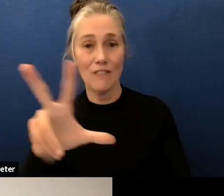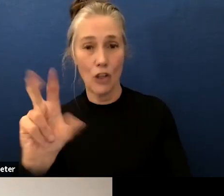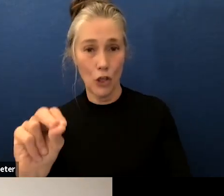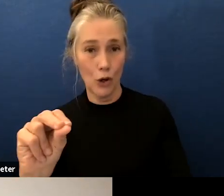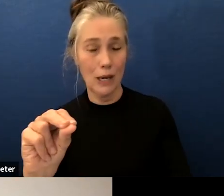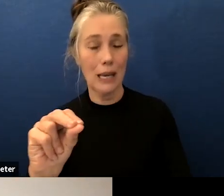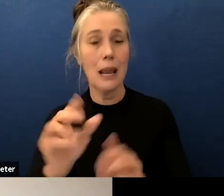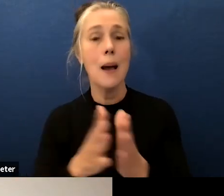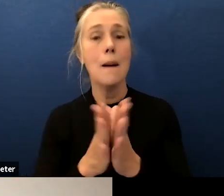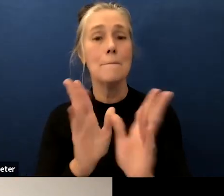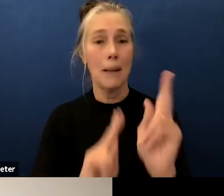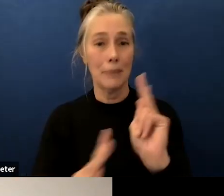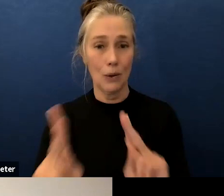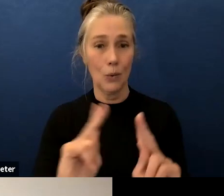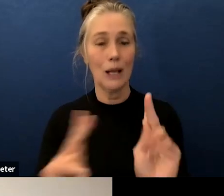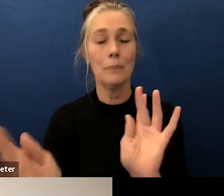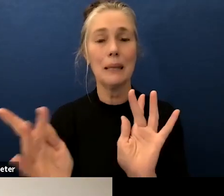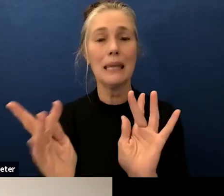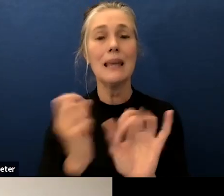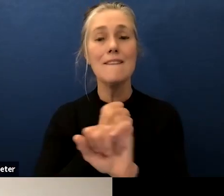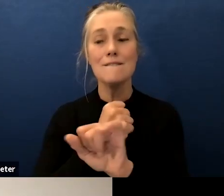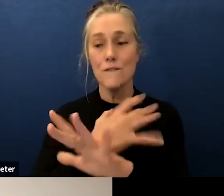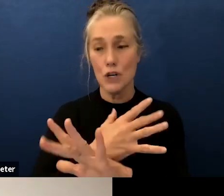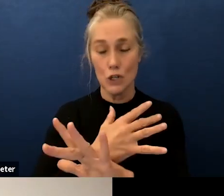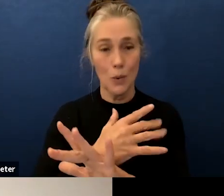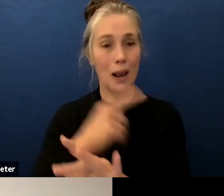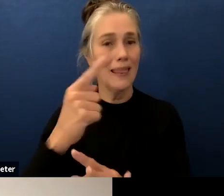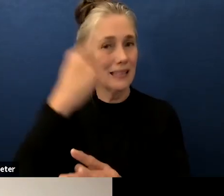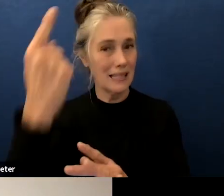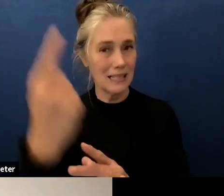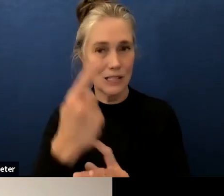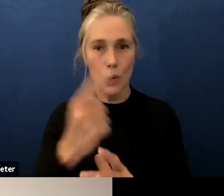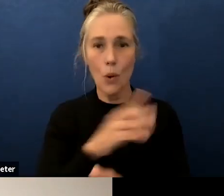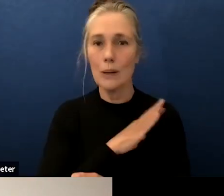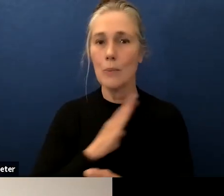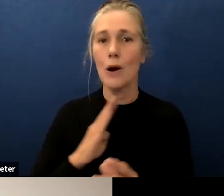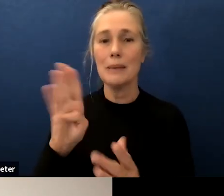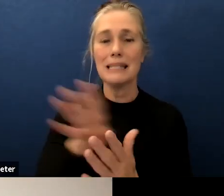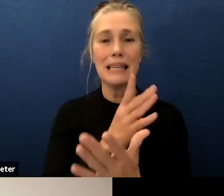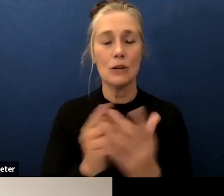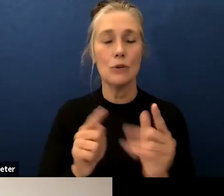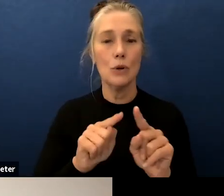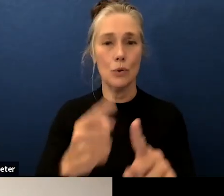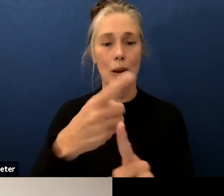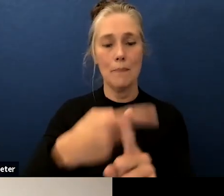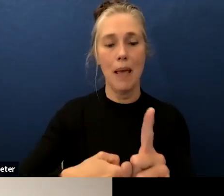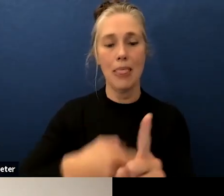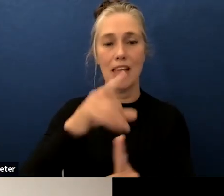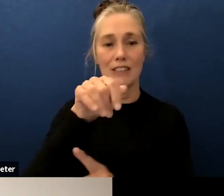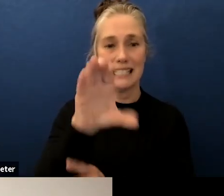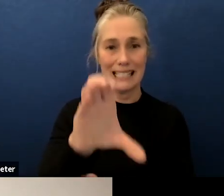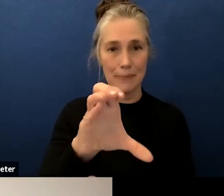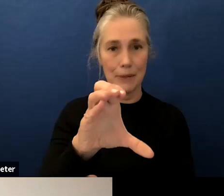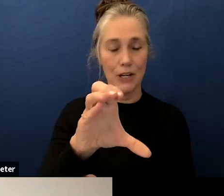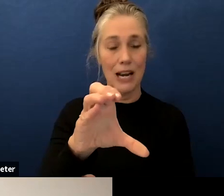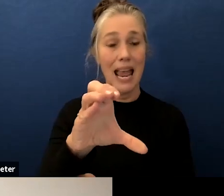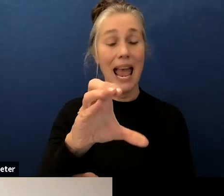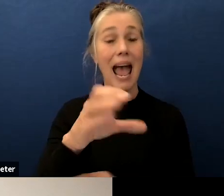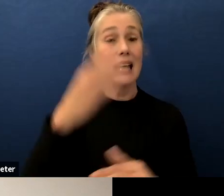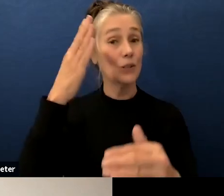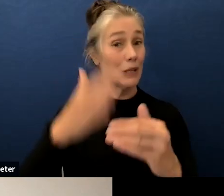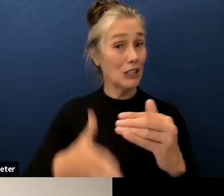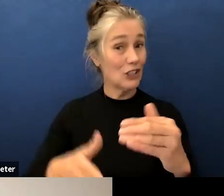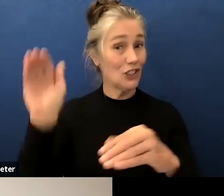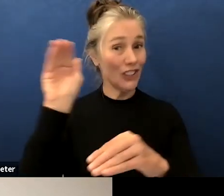this is the only board meeting scheduled for december and as we adjourn tonight i